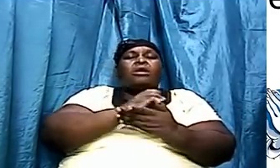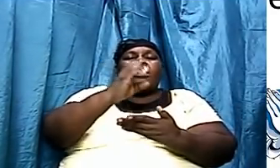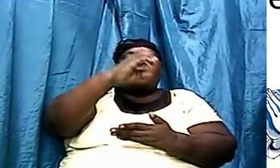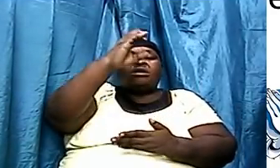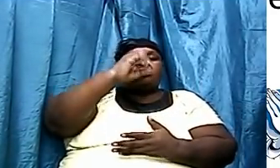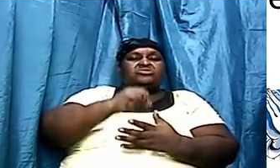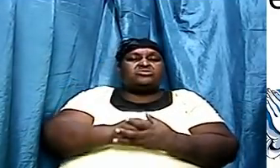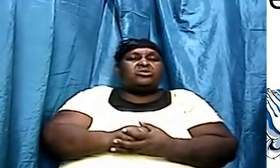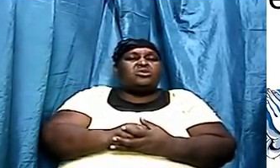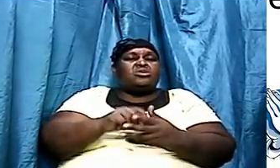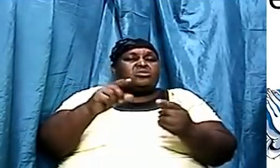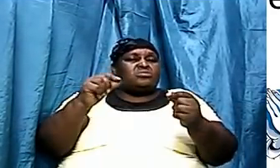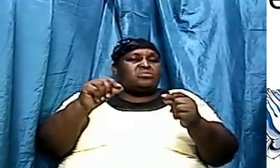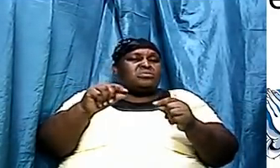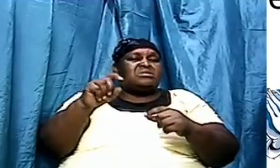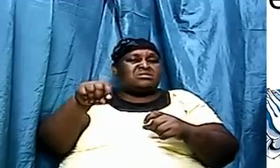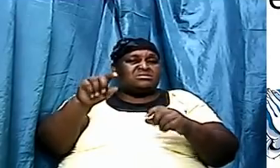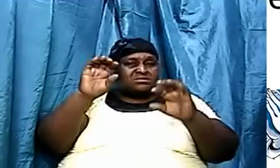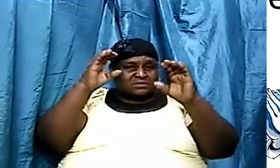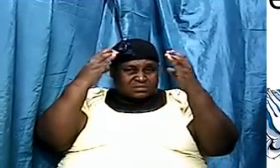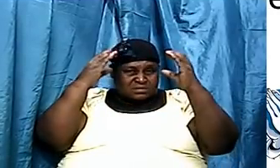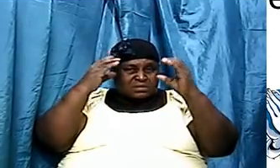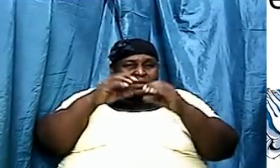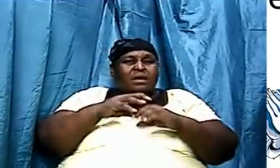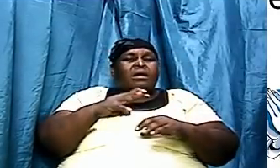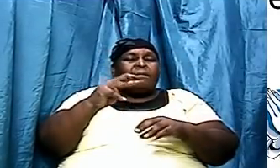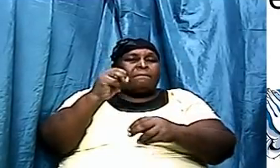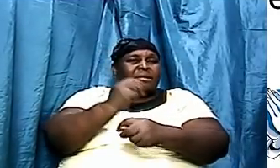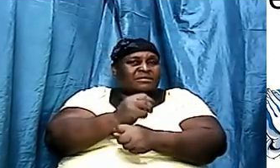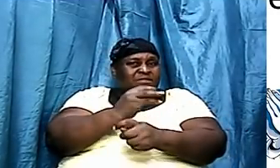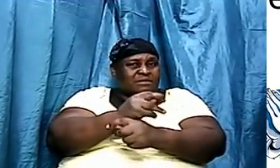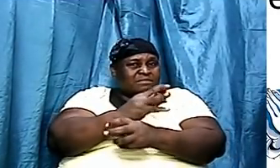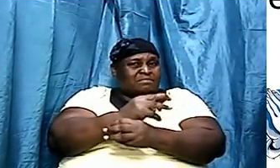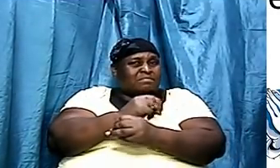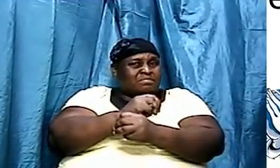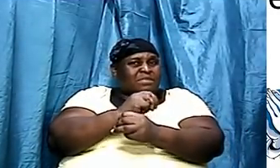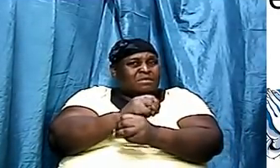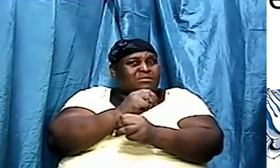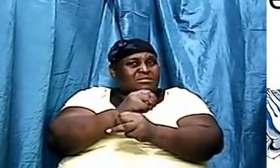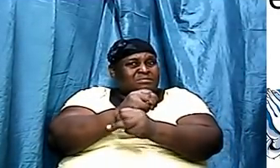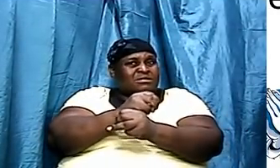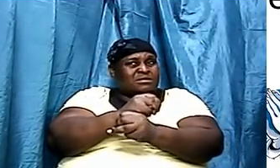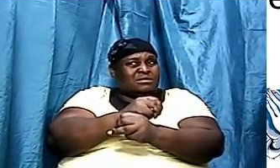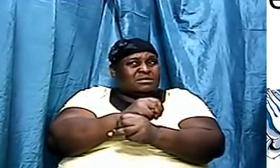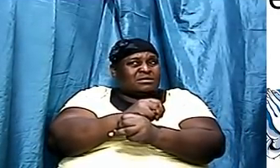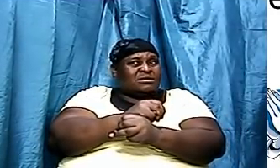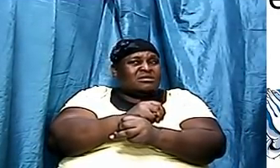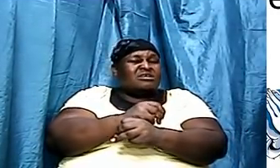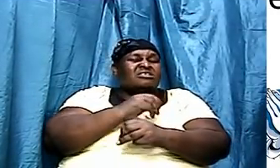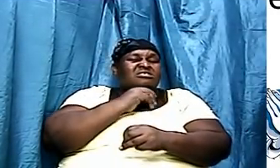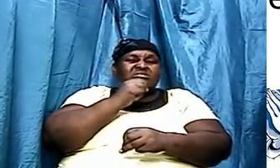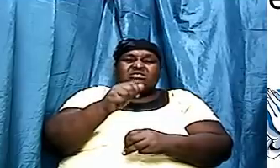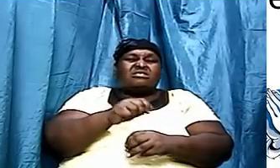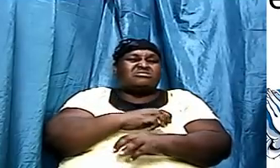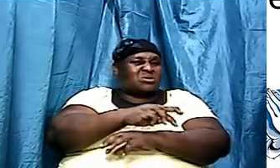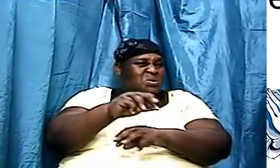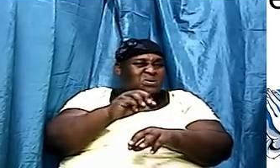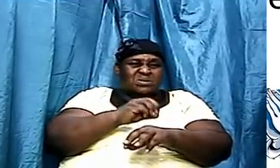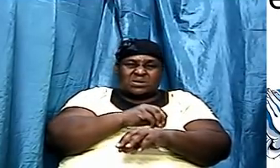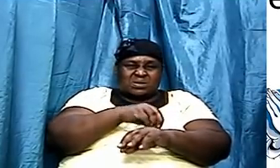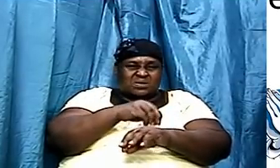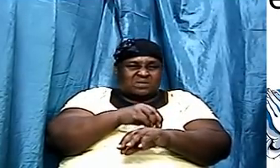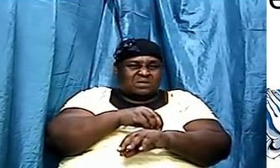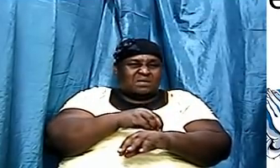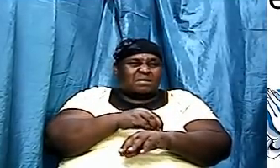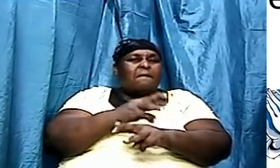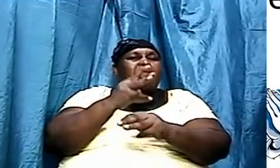discrete mathematics. And if you know discrete mathematics, it's a little different than the normal mathematics. In the sense that